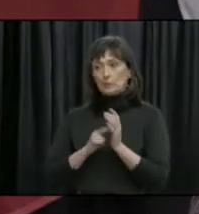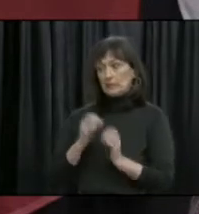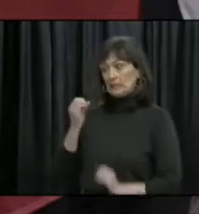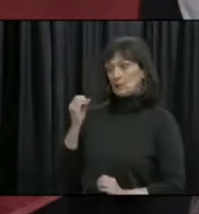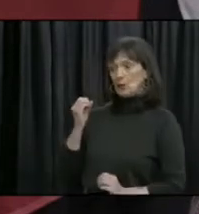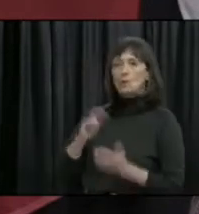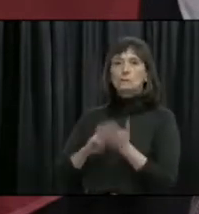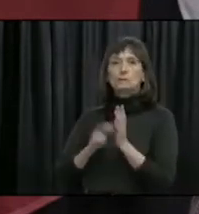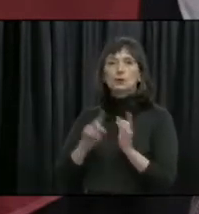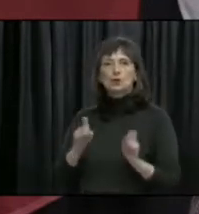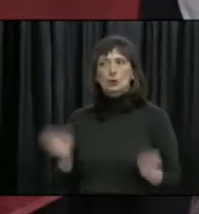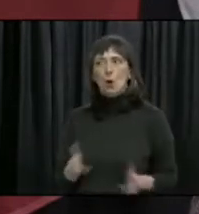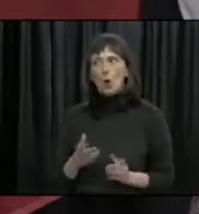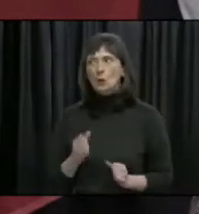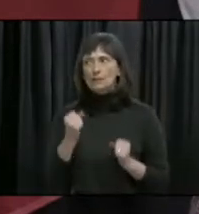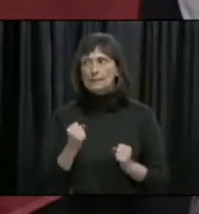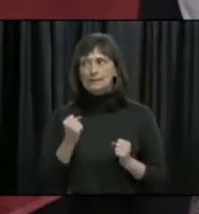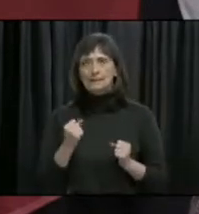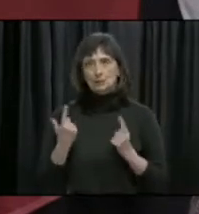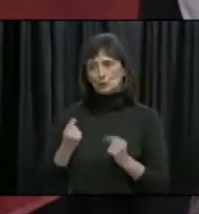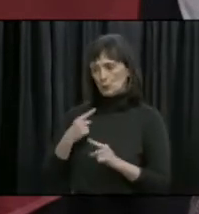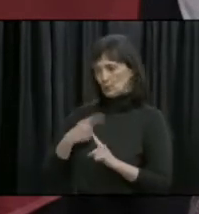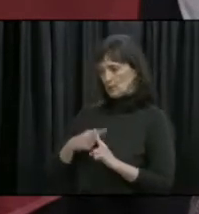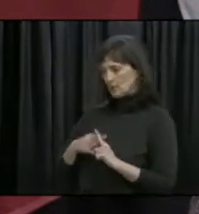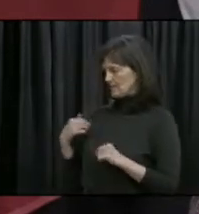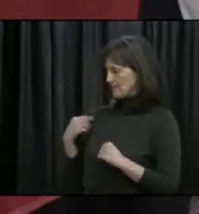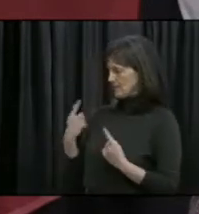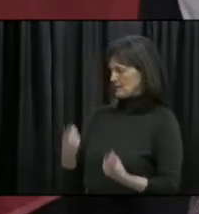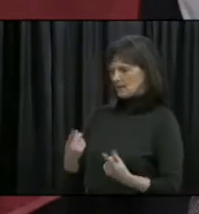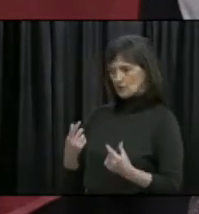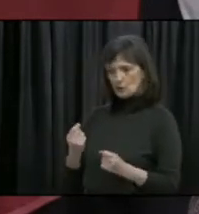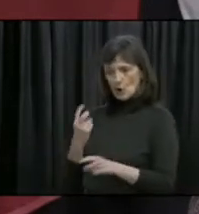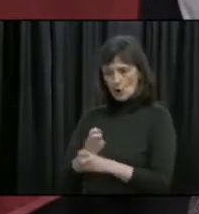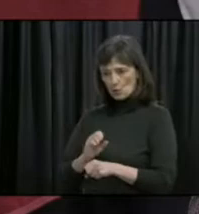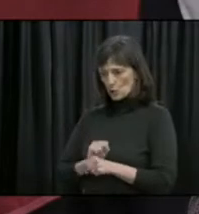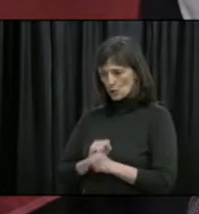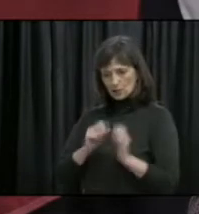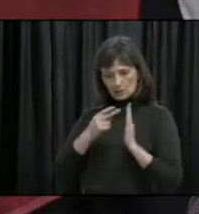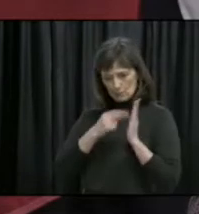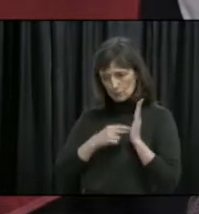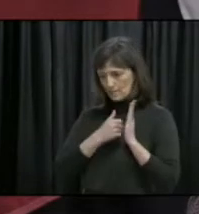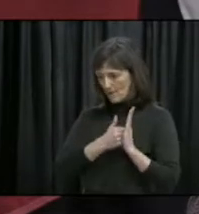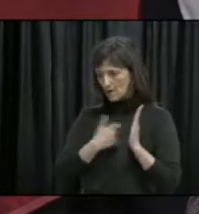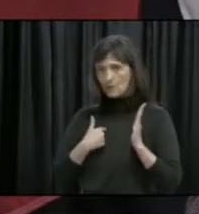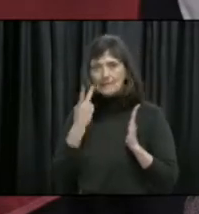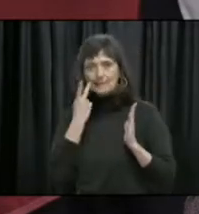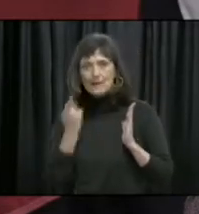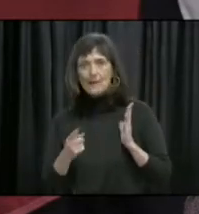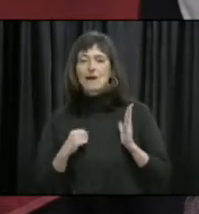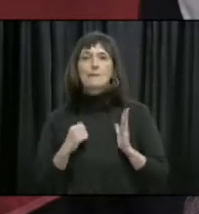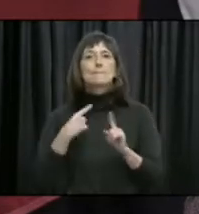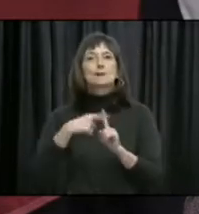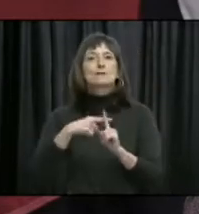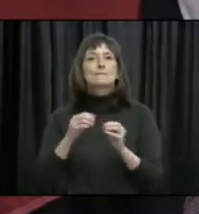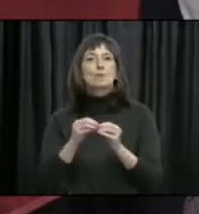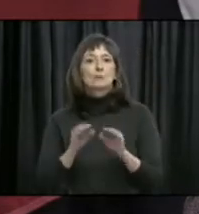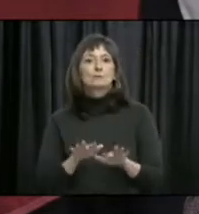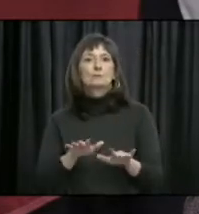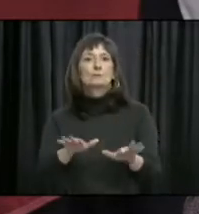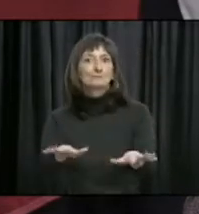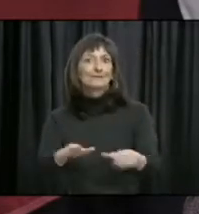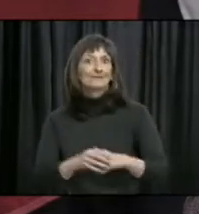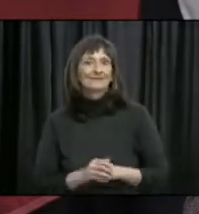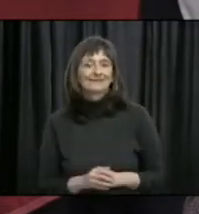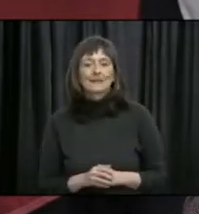And we thank you for your efforts so far and ask that you continue to keep up the good work. Now, prior to my political life,